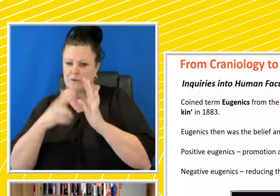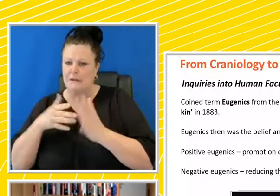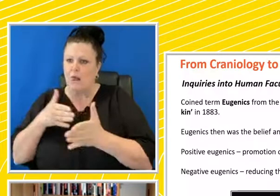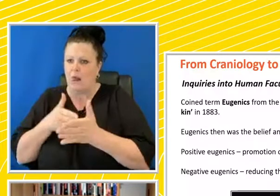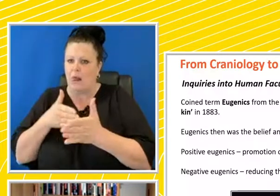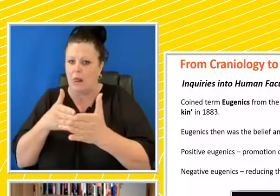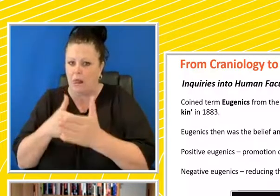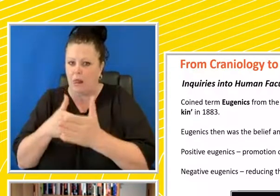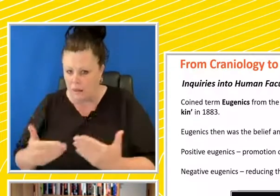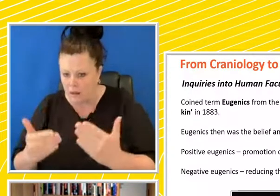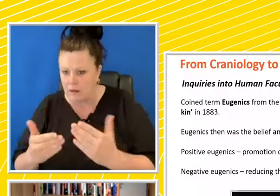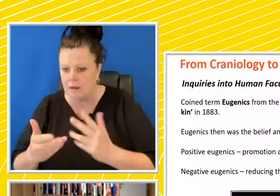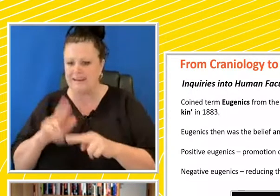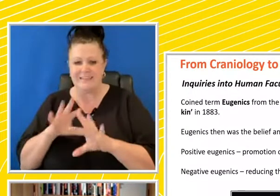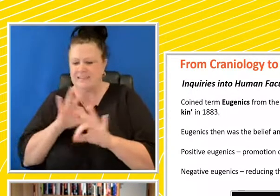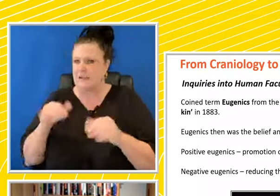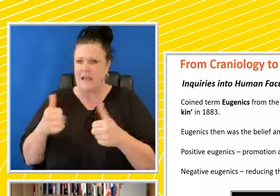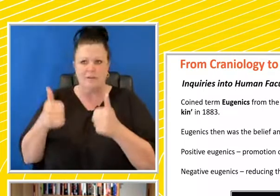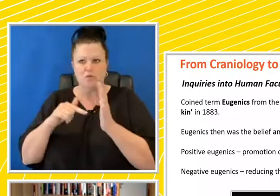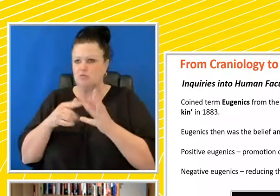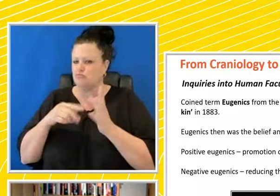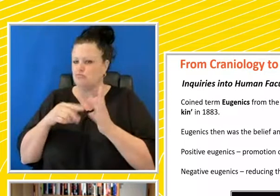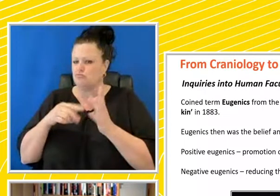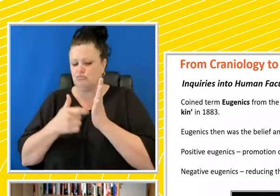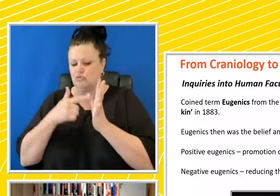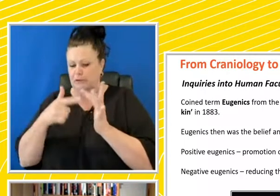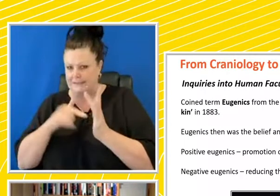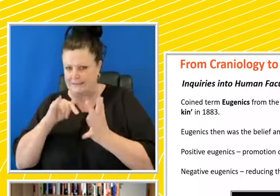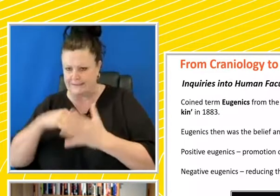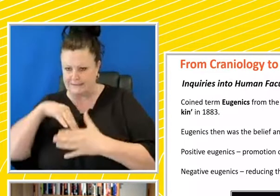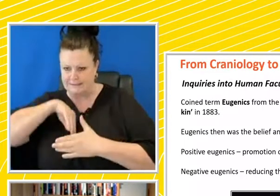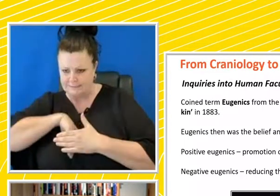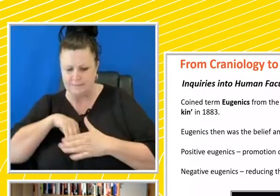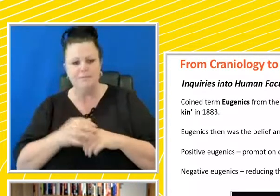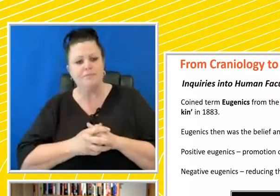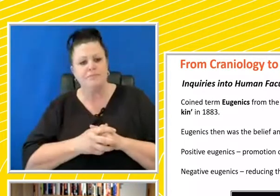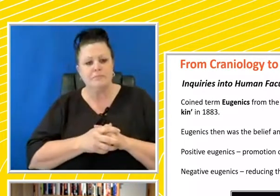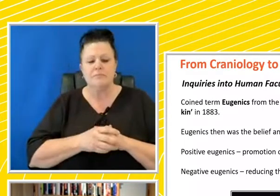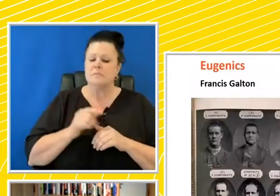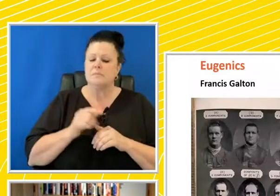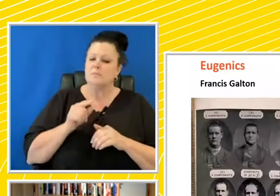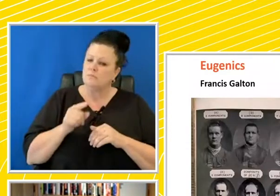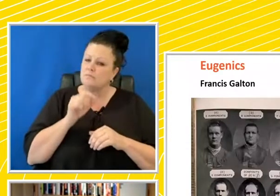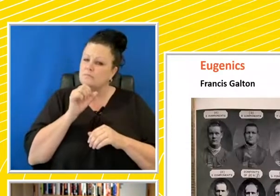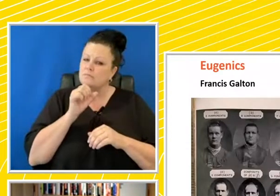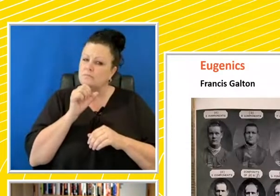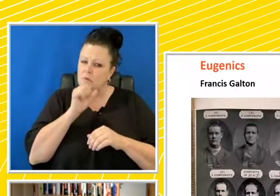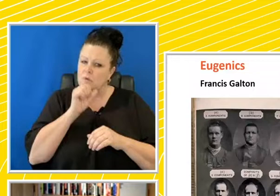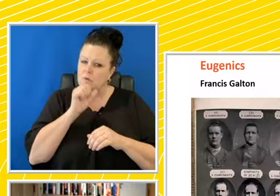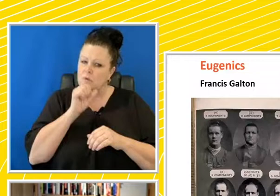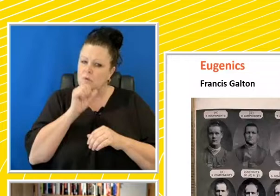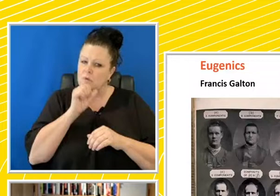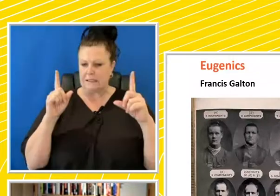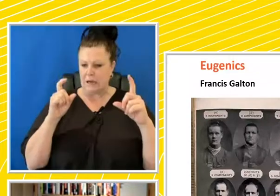of people with less desired traits. And he goes about using the camera,